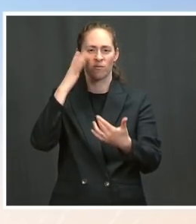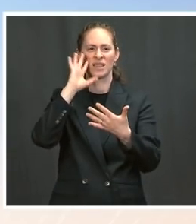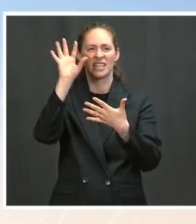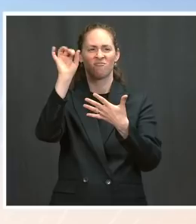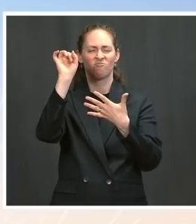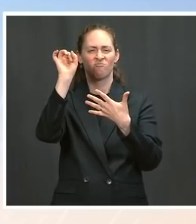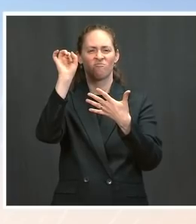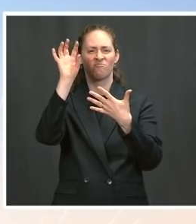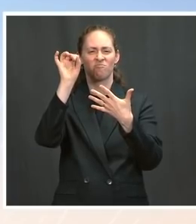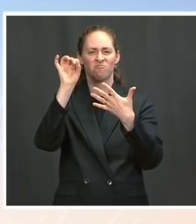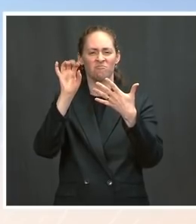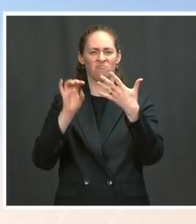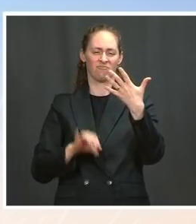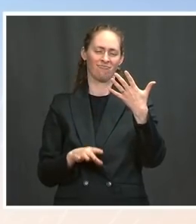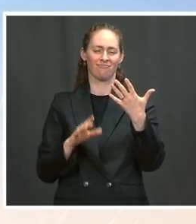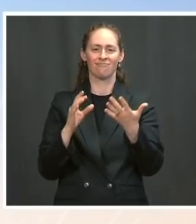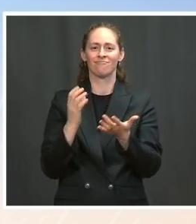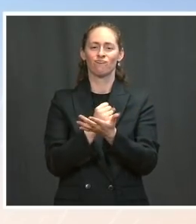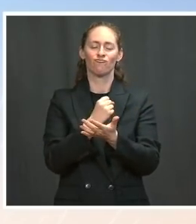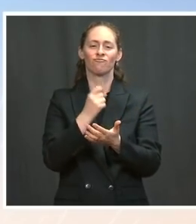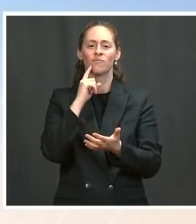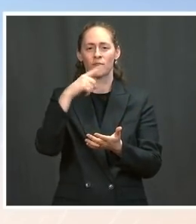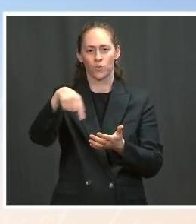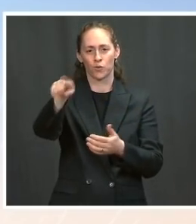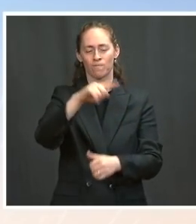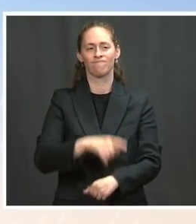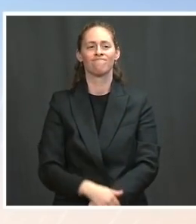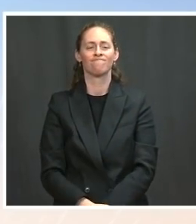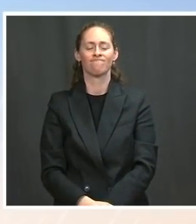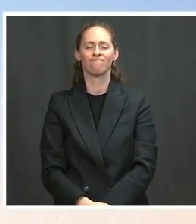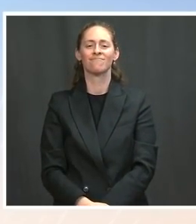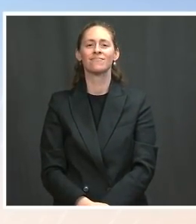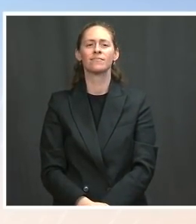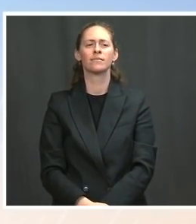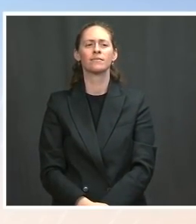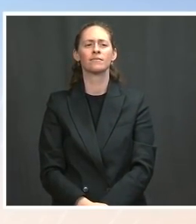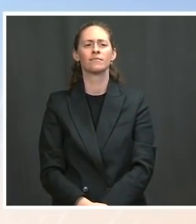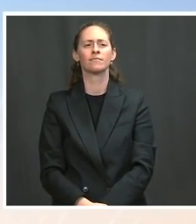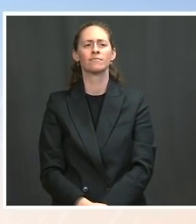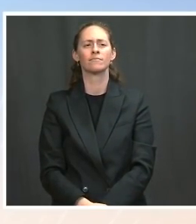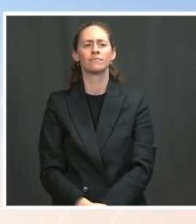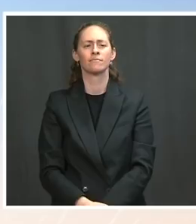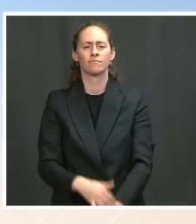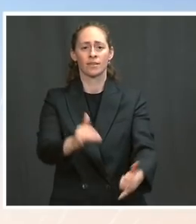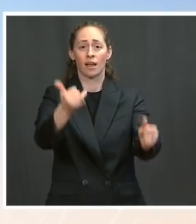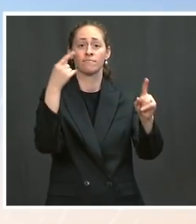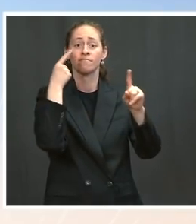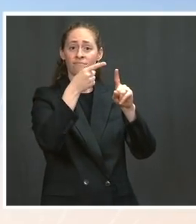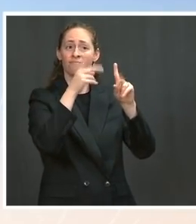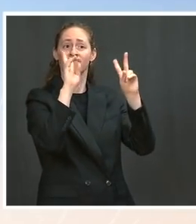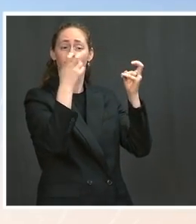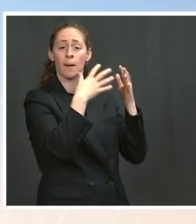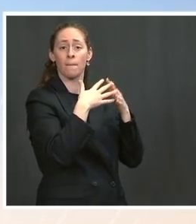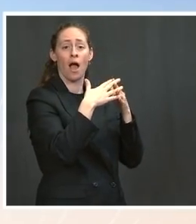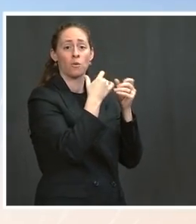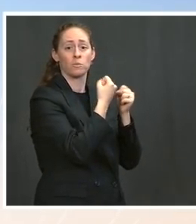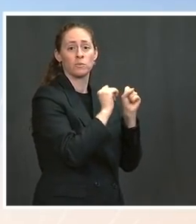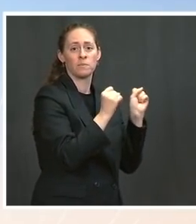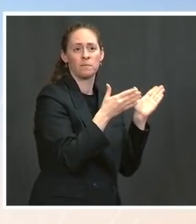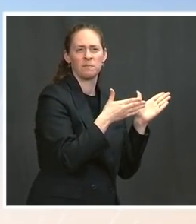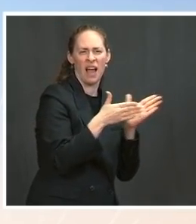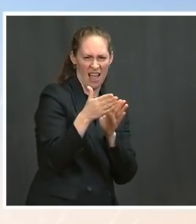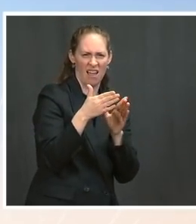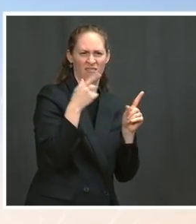levels were as part of the American Rescue Plan. Today, we announced an allocation of $21